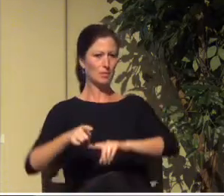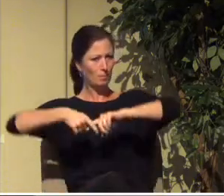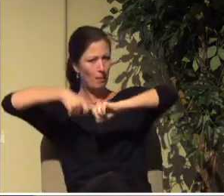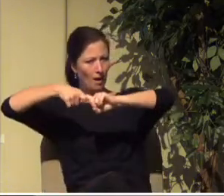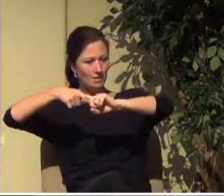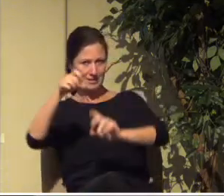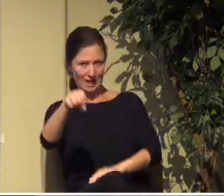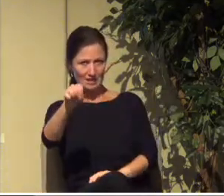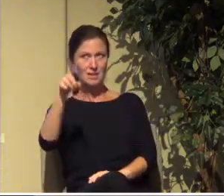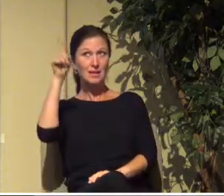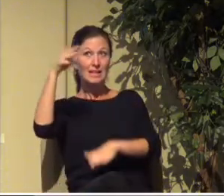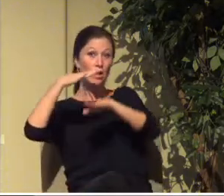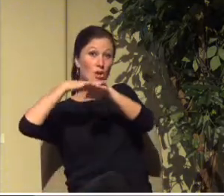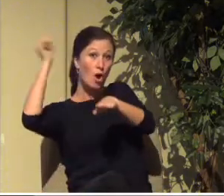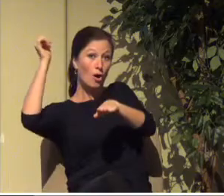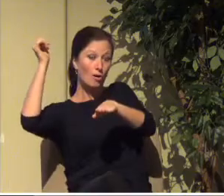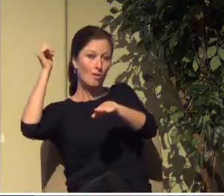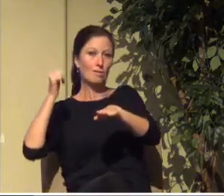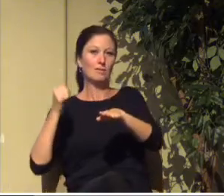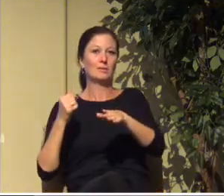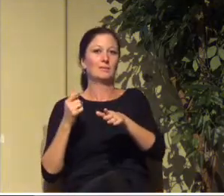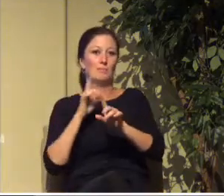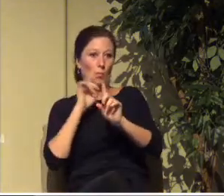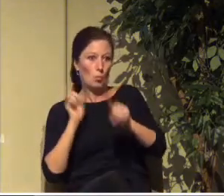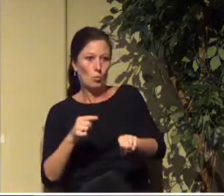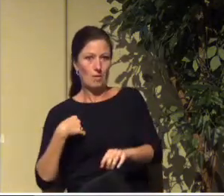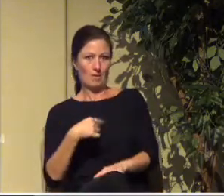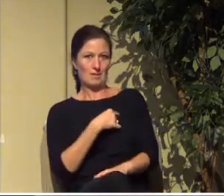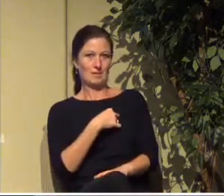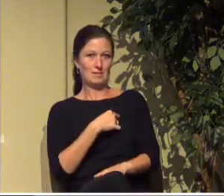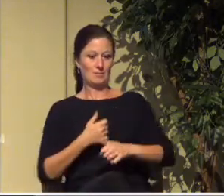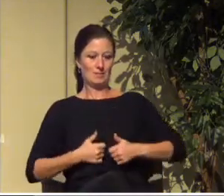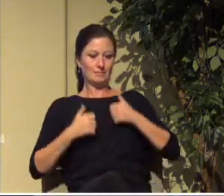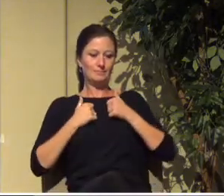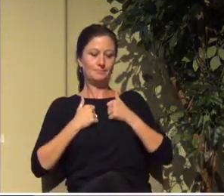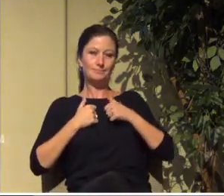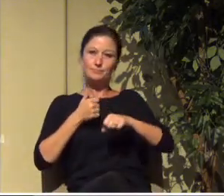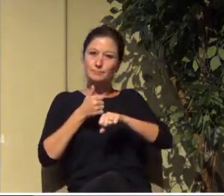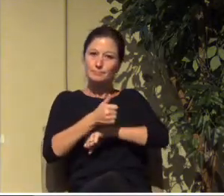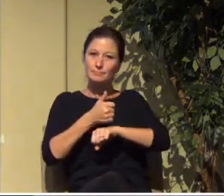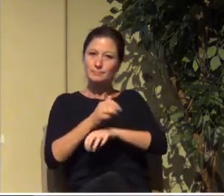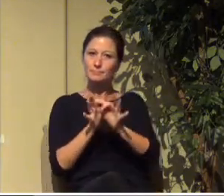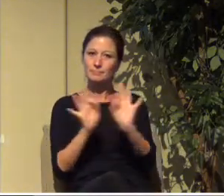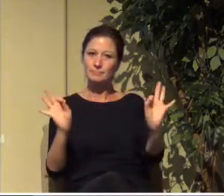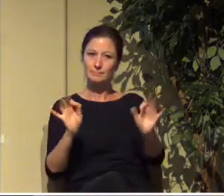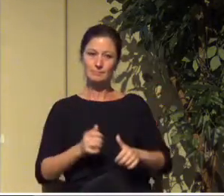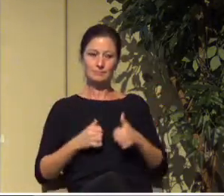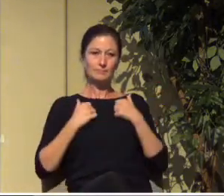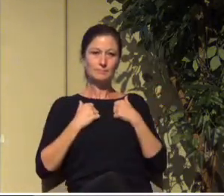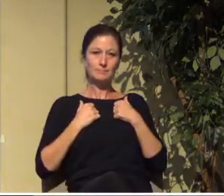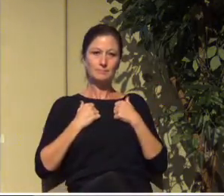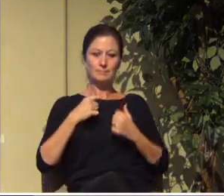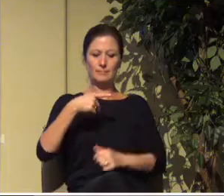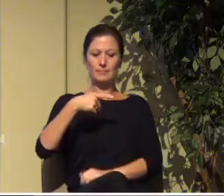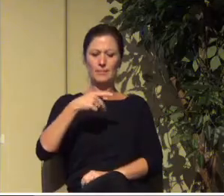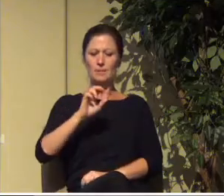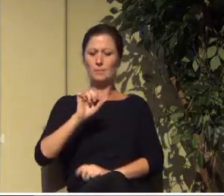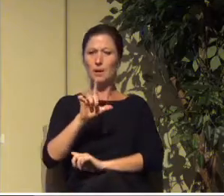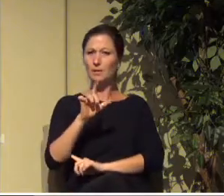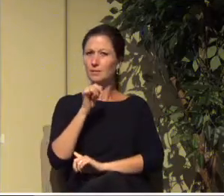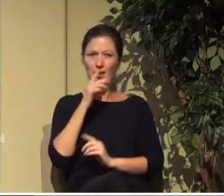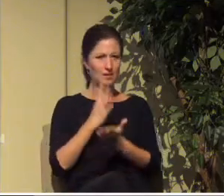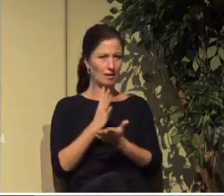has called us. He has commanded us to live holy and blameless lives. But here, Paul is not talking about our